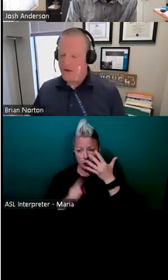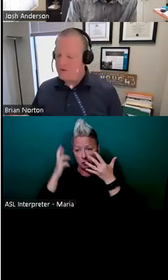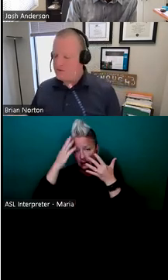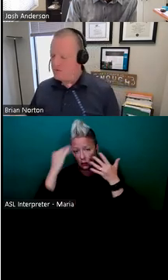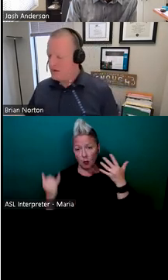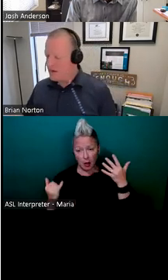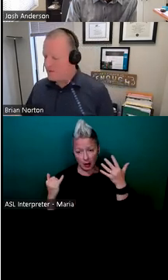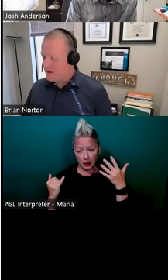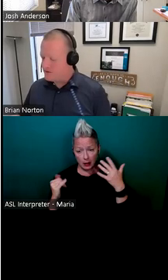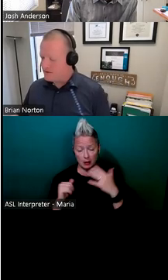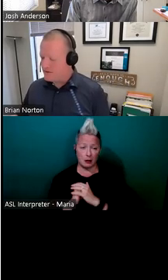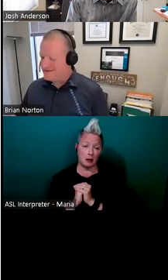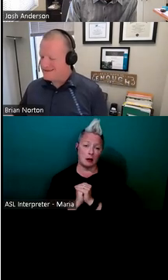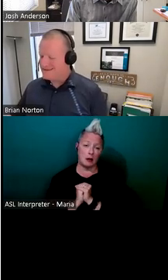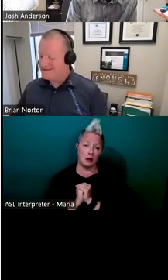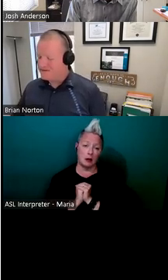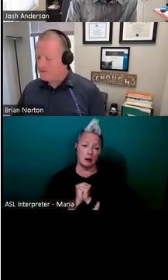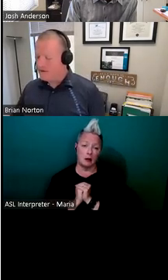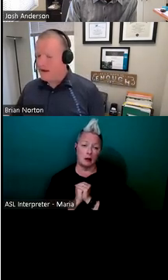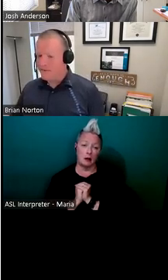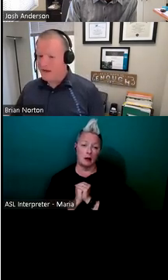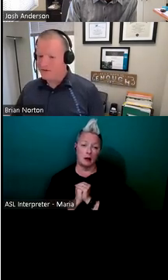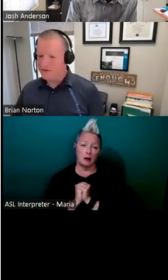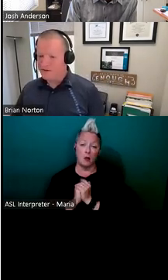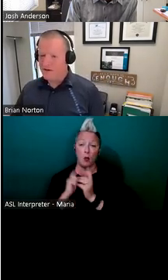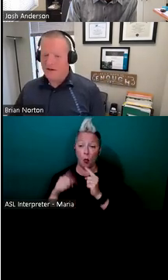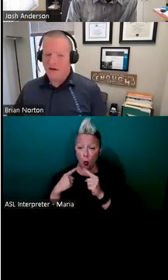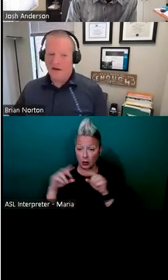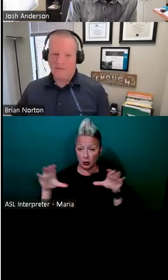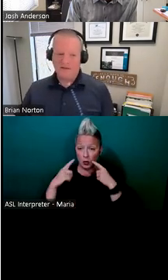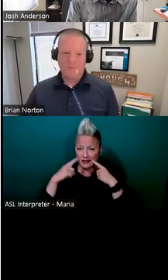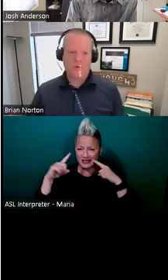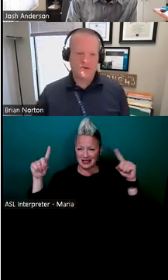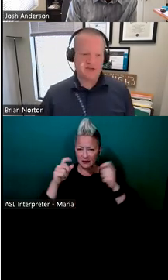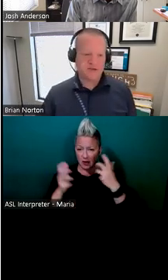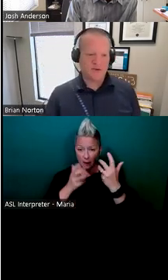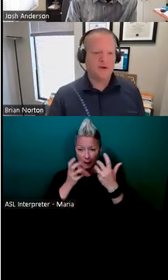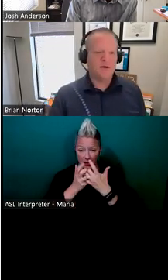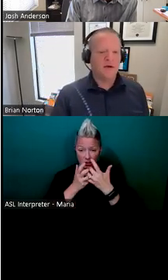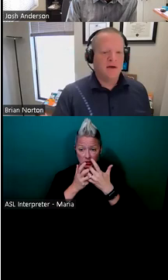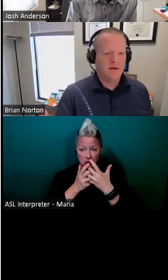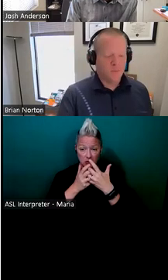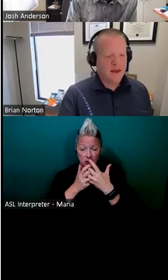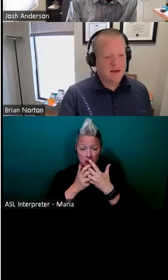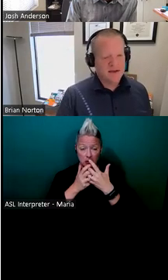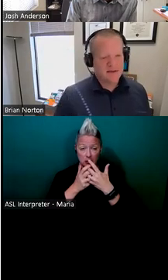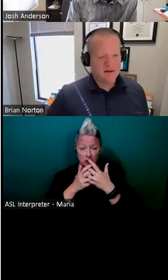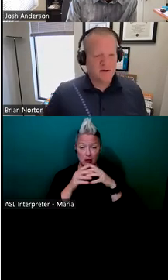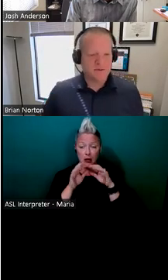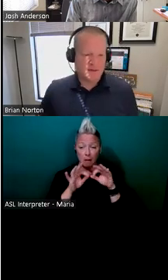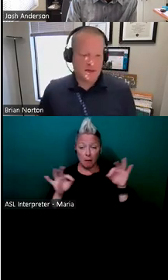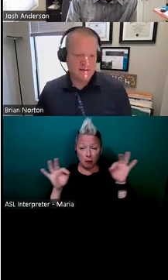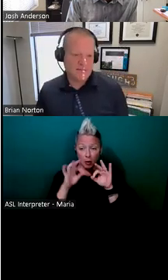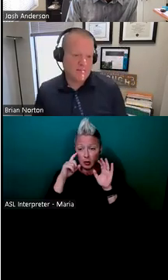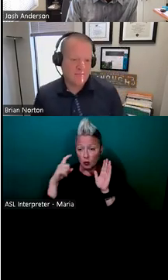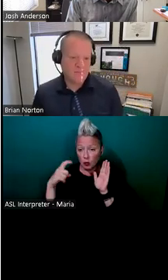when you do an accommodation and it's a successful accommodation, um, it's important to recognize that there